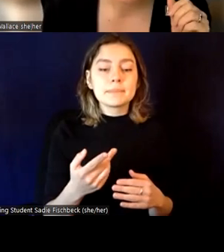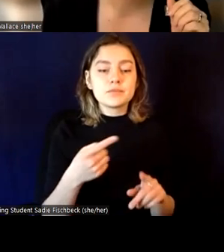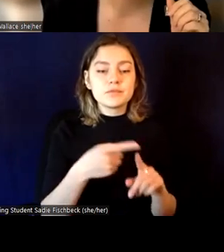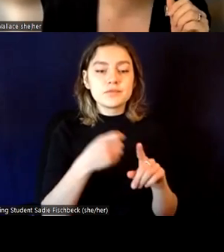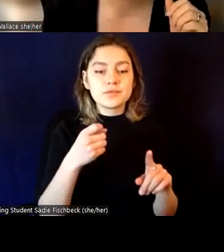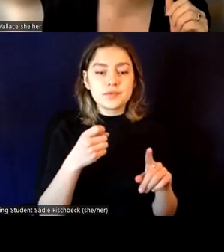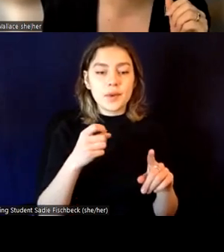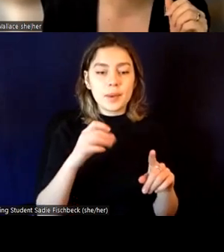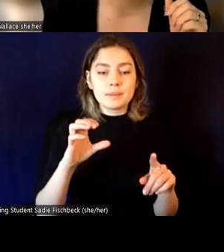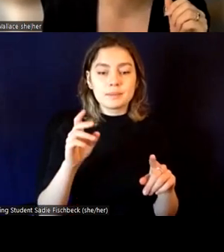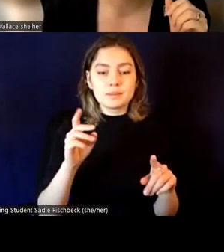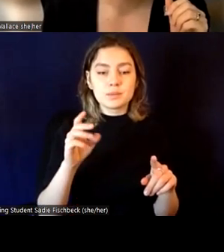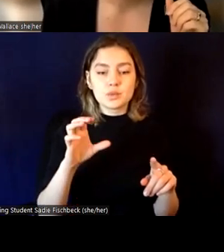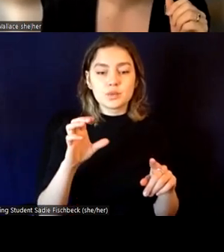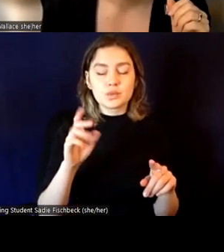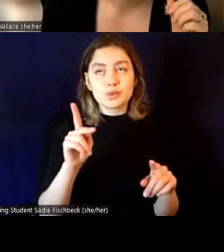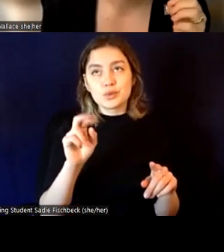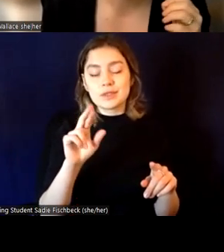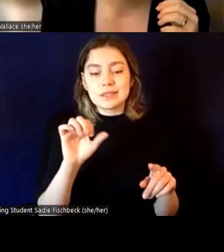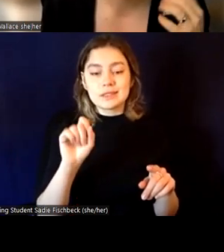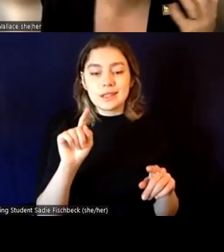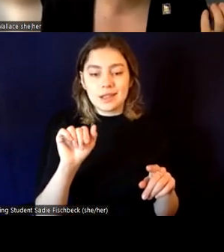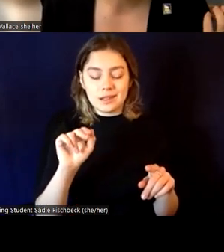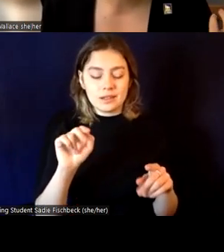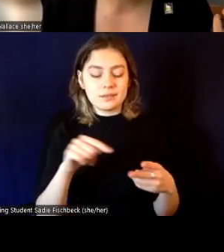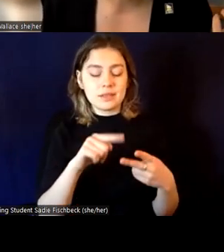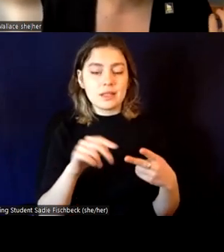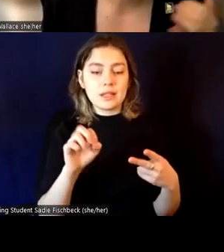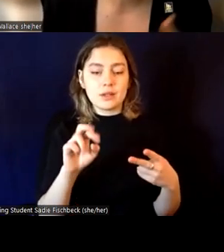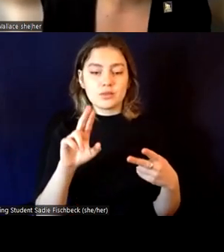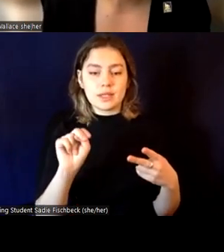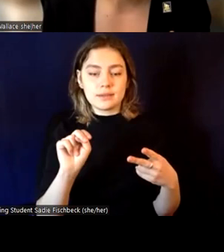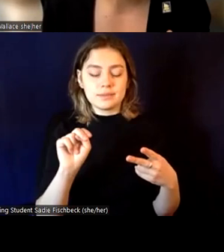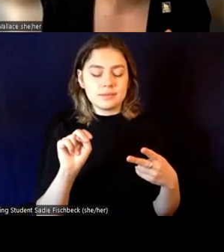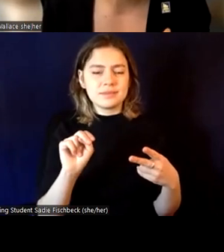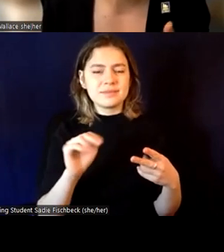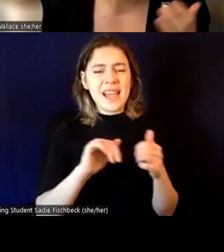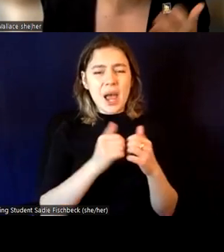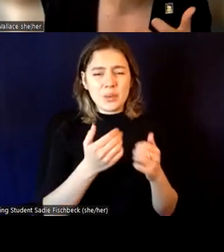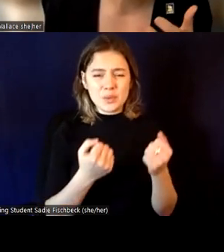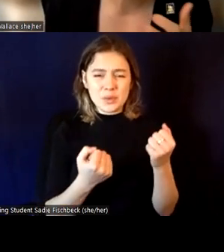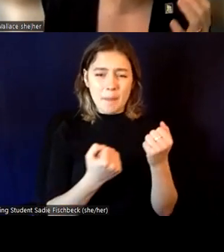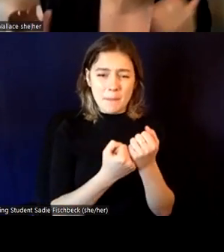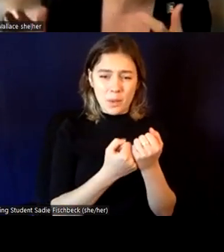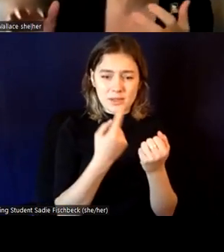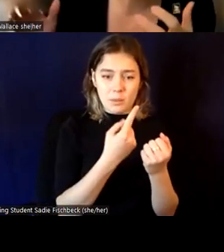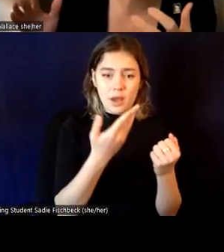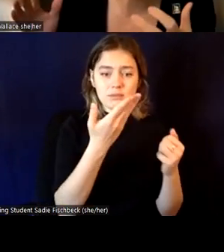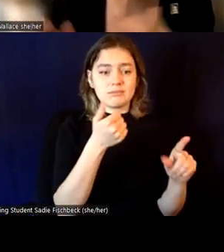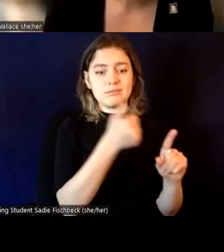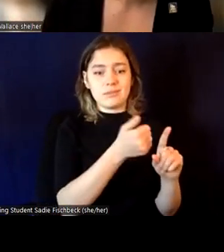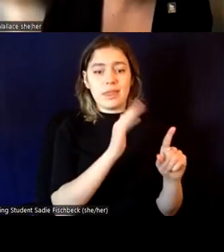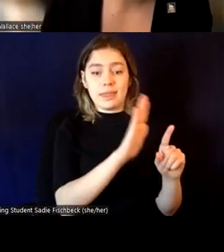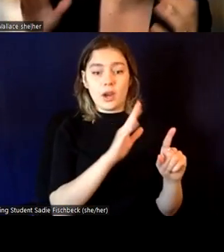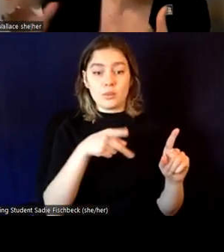uh, Kristen and Aaron who want to know, what do you do? How do you help support someone whose pronouns have changed and that people, maybe colleagues have known